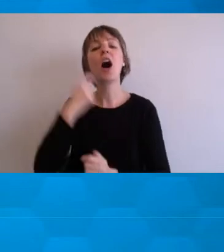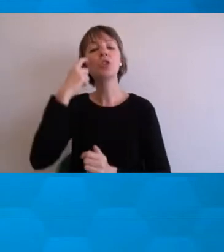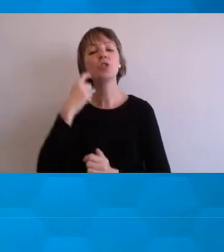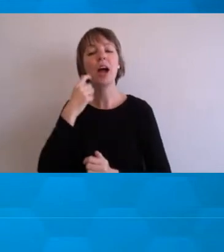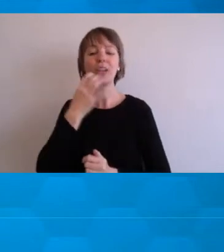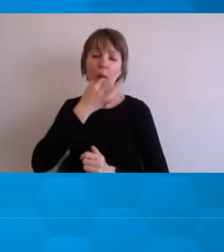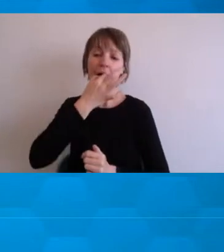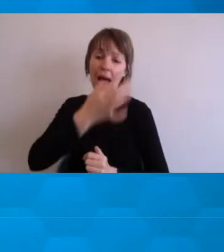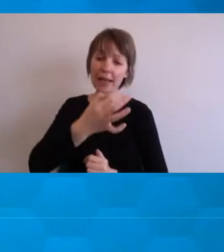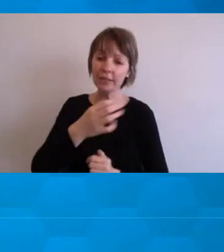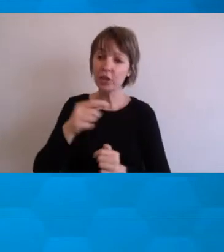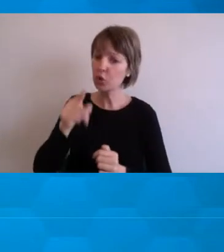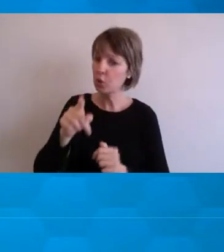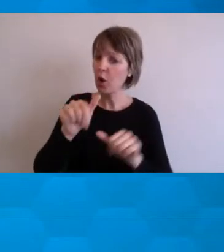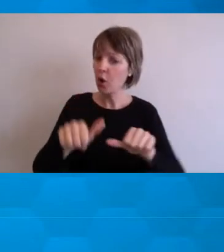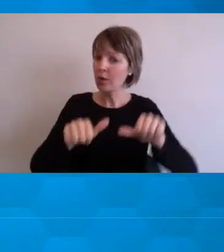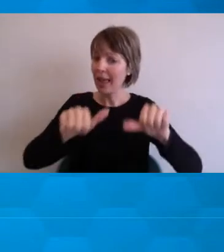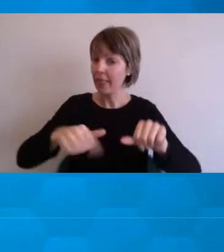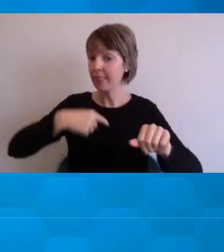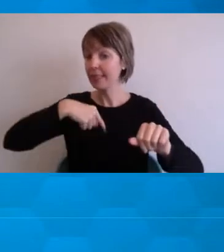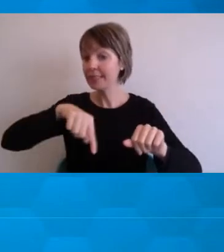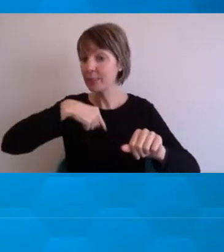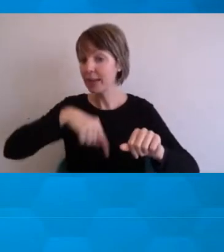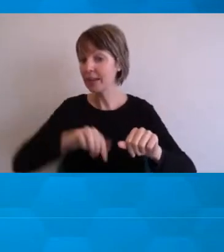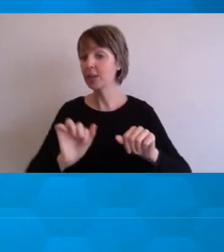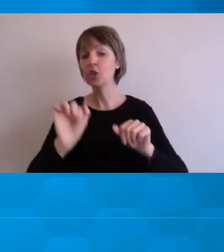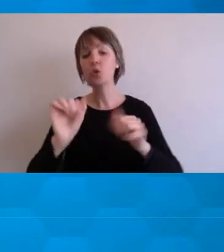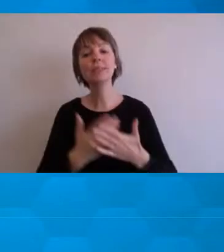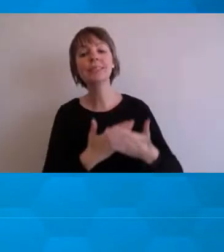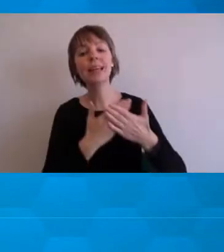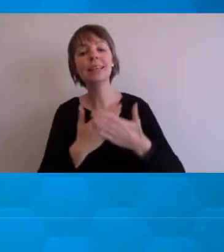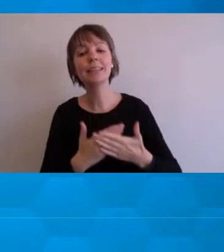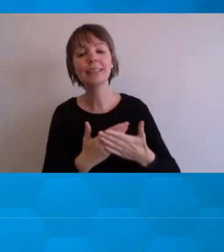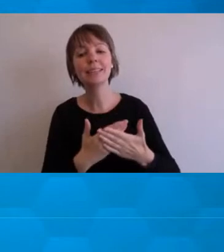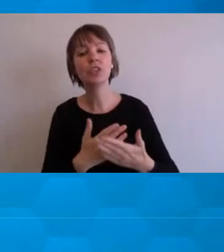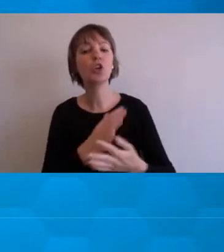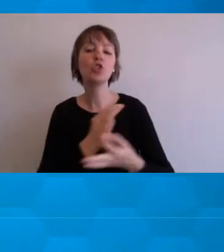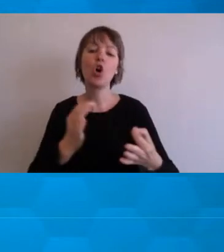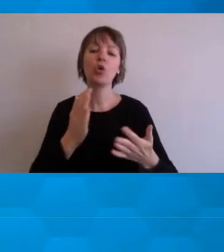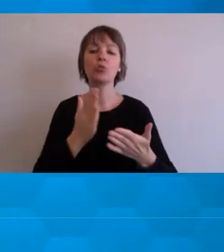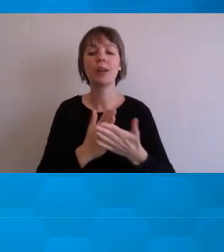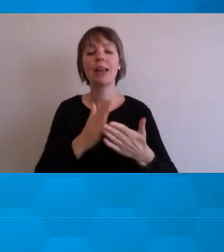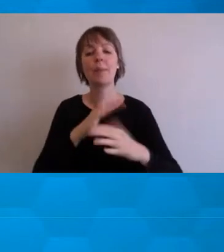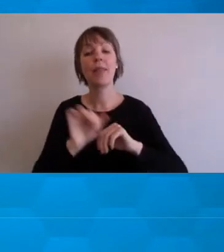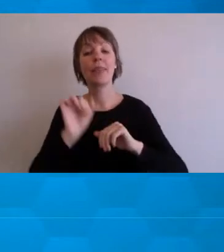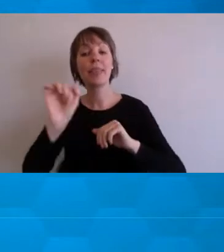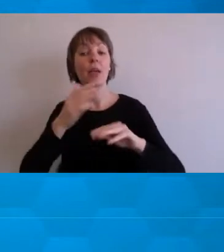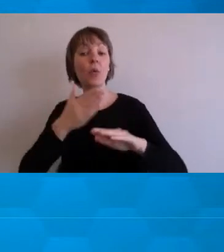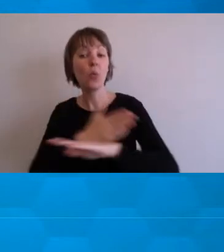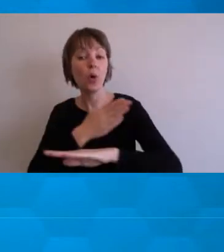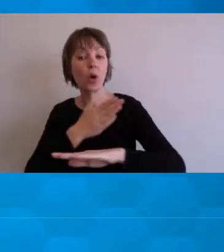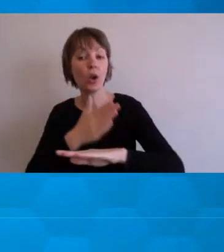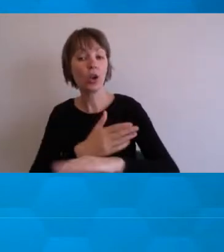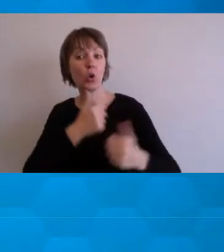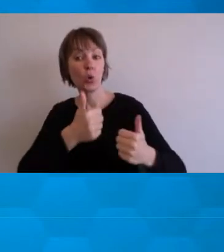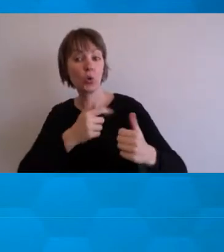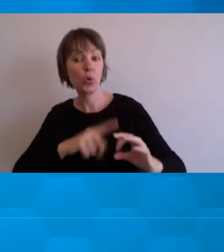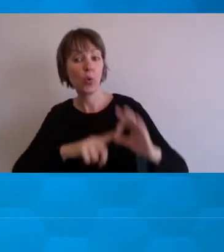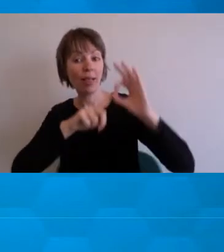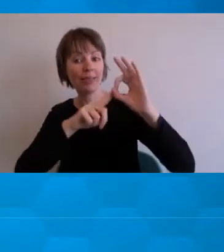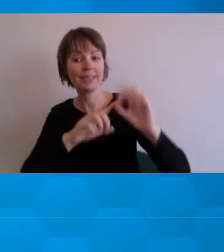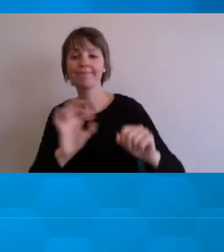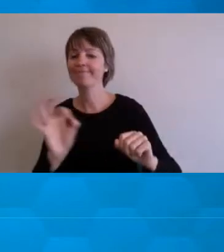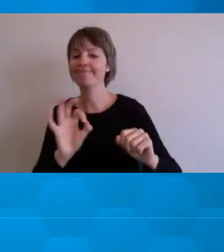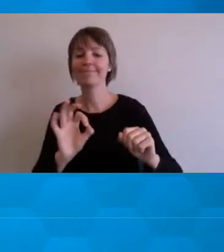you know, are you OK this week in your study? So it's not about the quality of their work as in, is your work good? It's about saying, are you